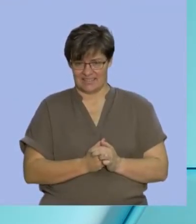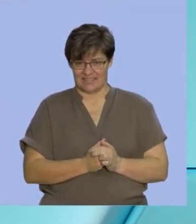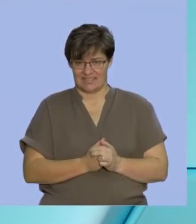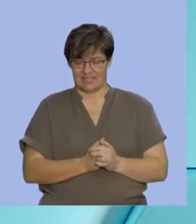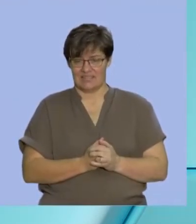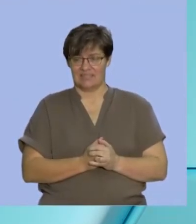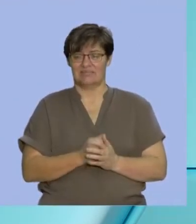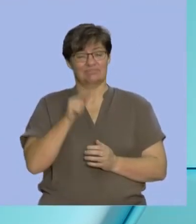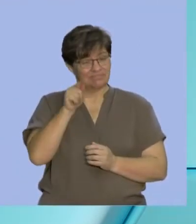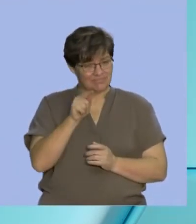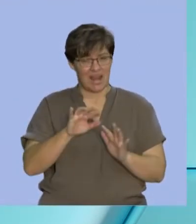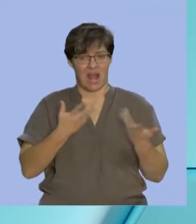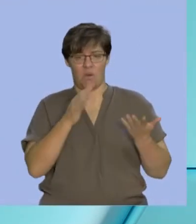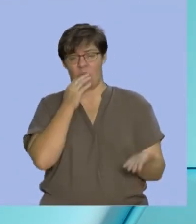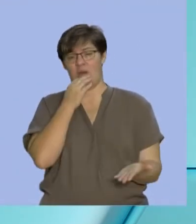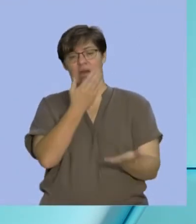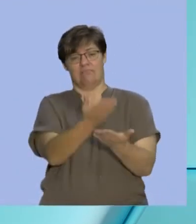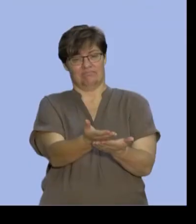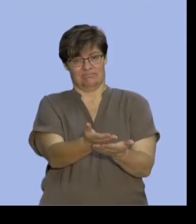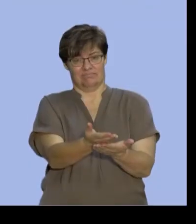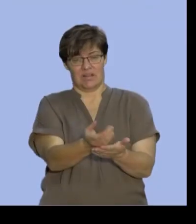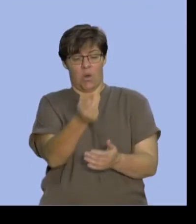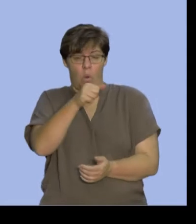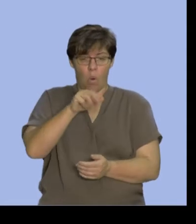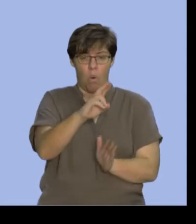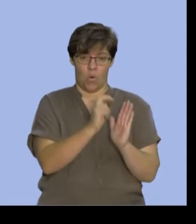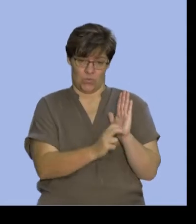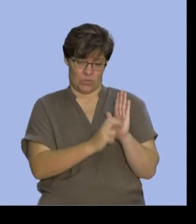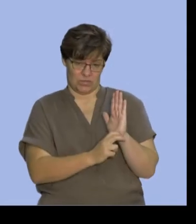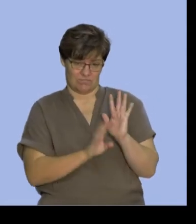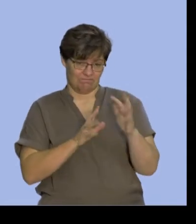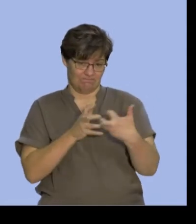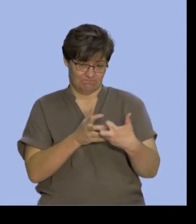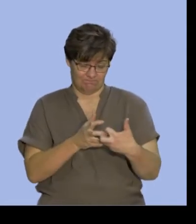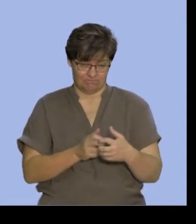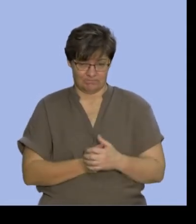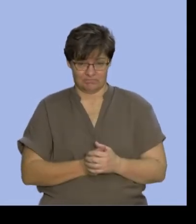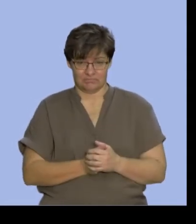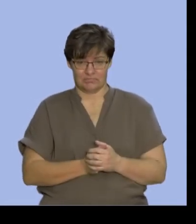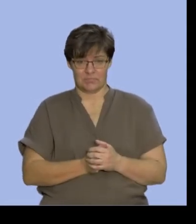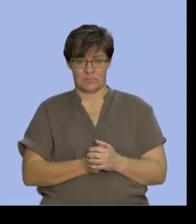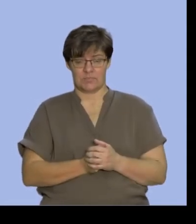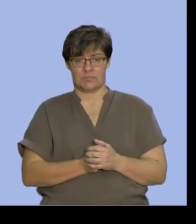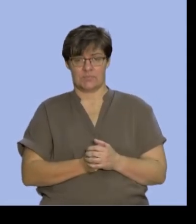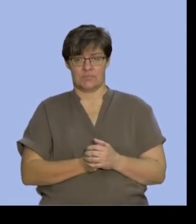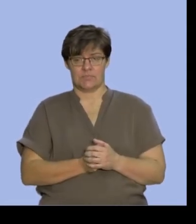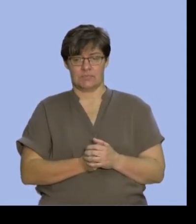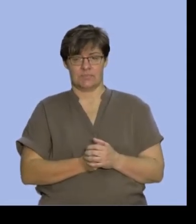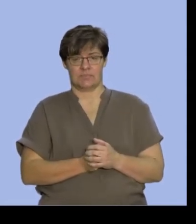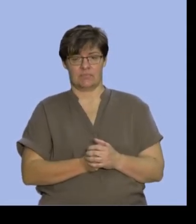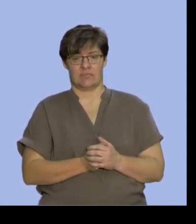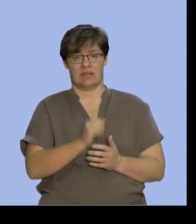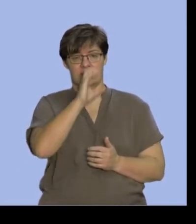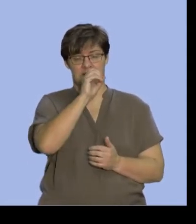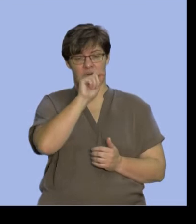that's how we apply the or rule, the addition rule for mutually exclusive. Let's do it very quickly. We're going to say it's 0